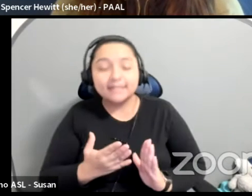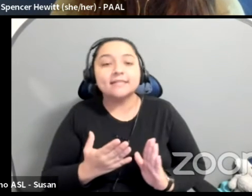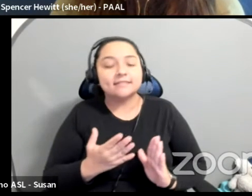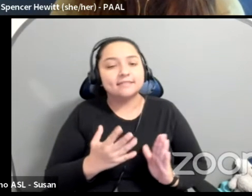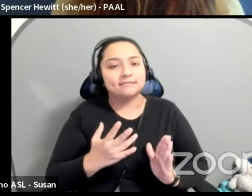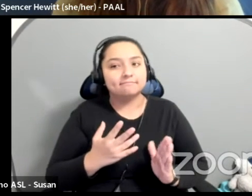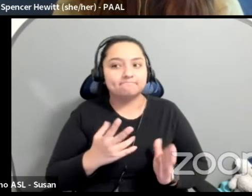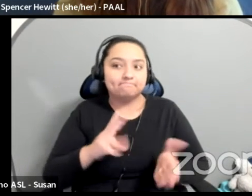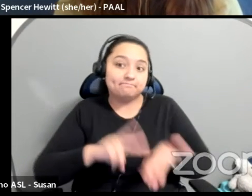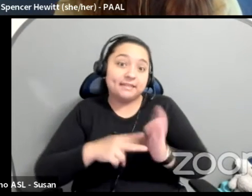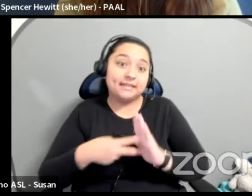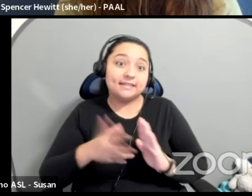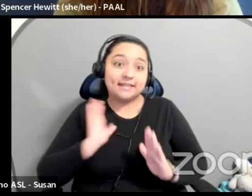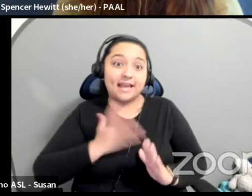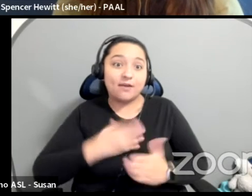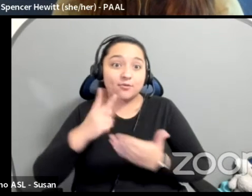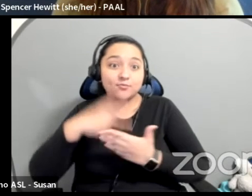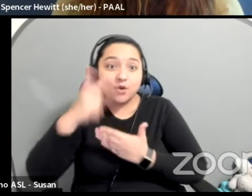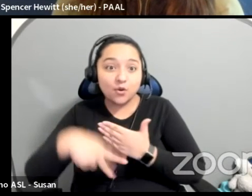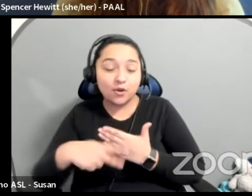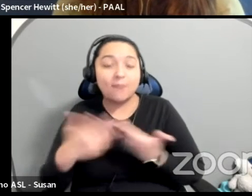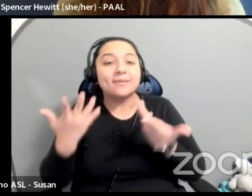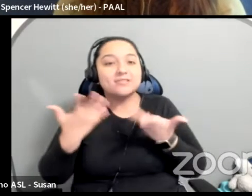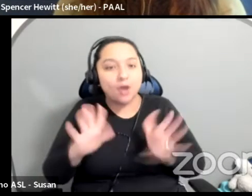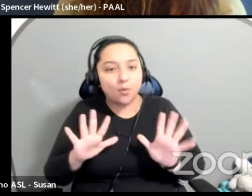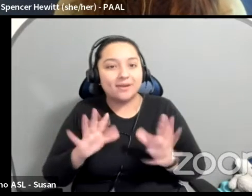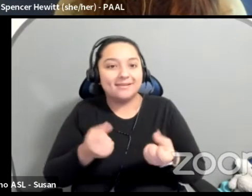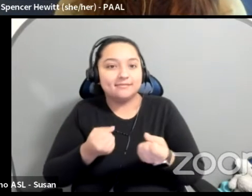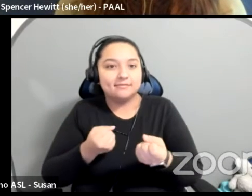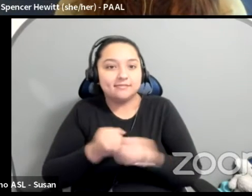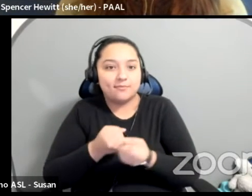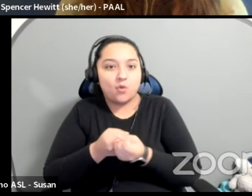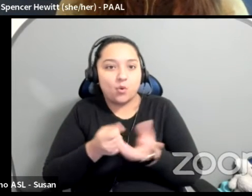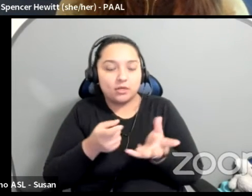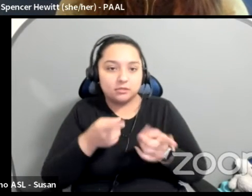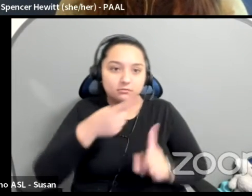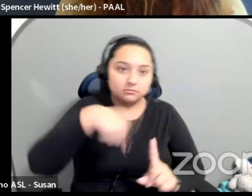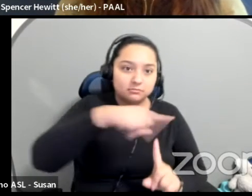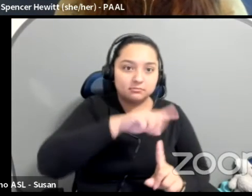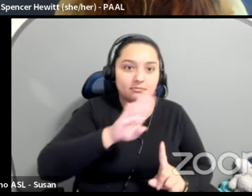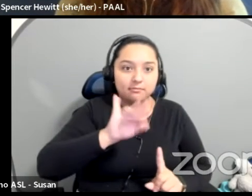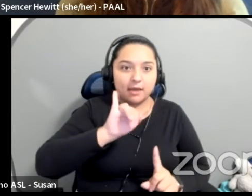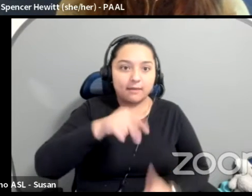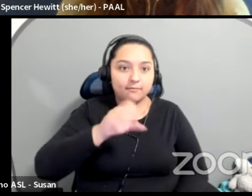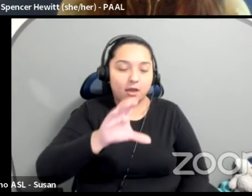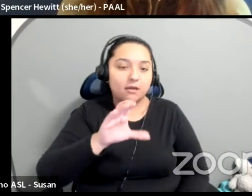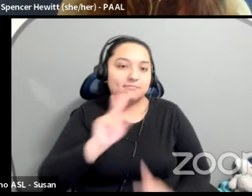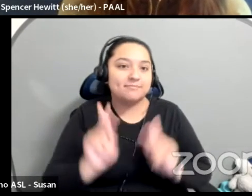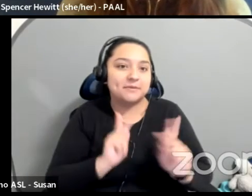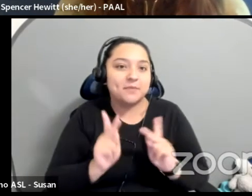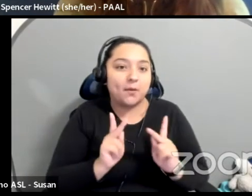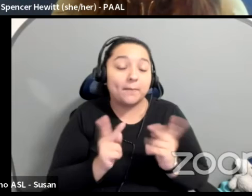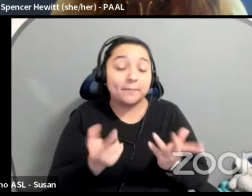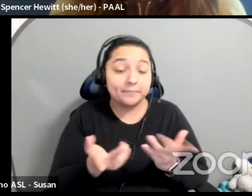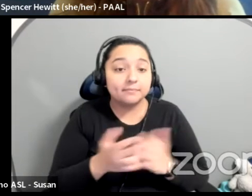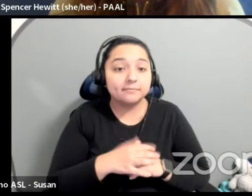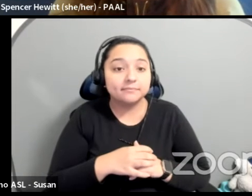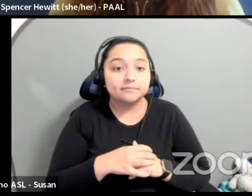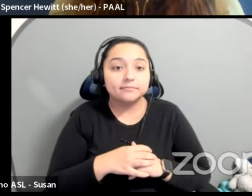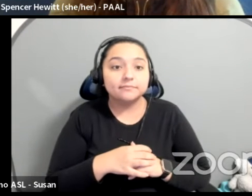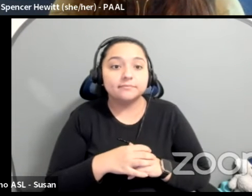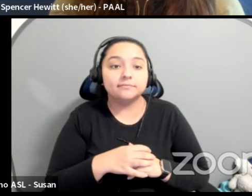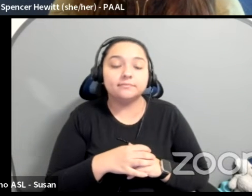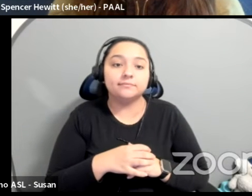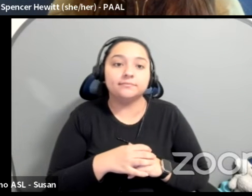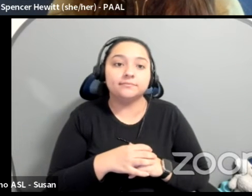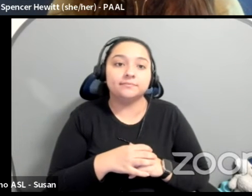uh, I guess BIPOC is already people, BIPOC as it should. Um, so yeah, so I think that this, like, this